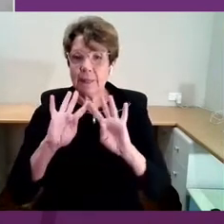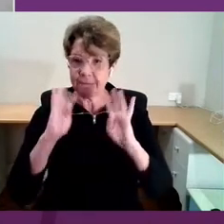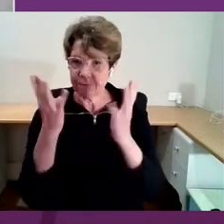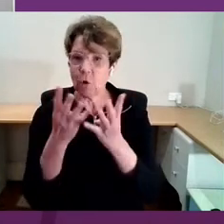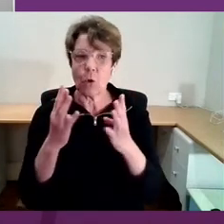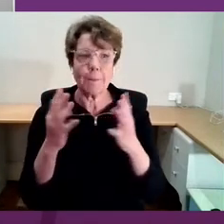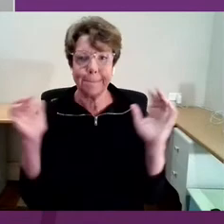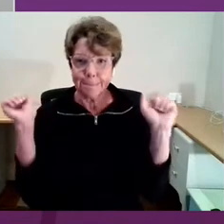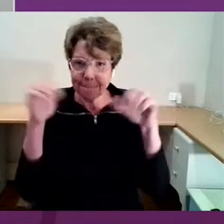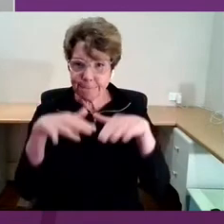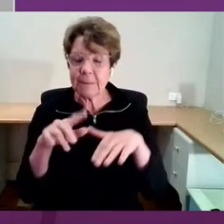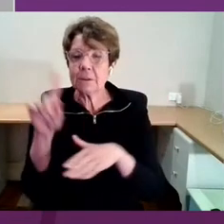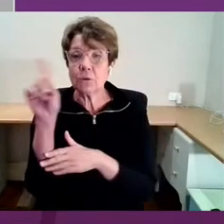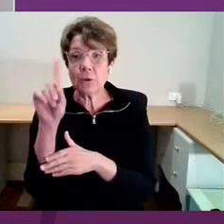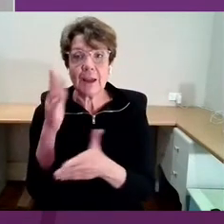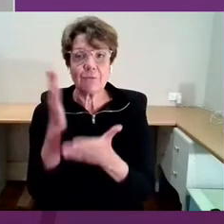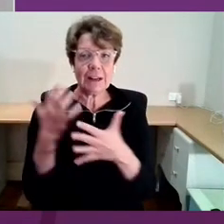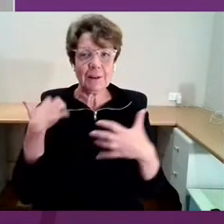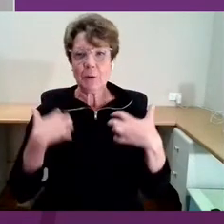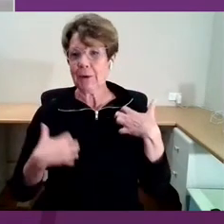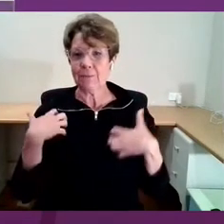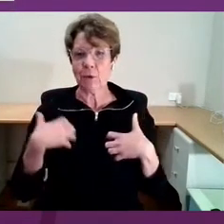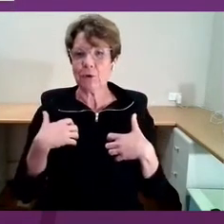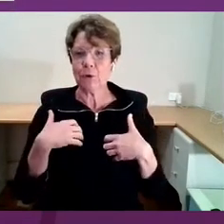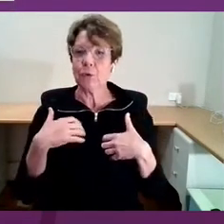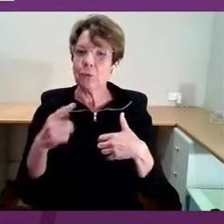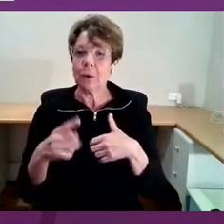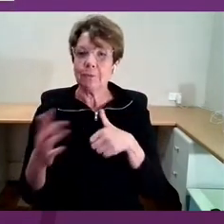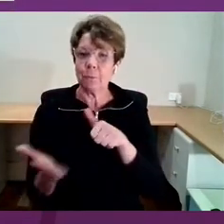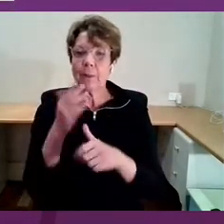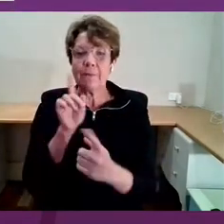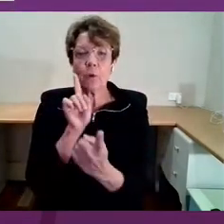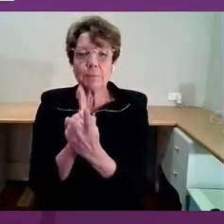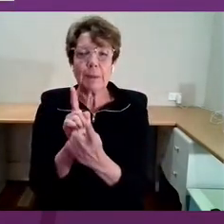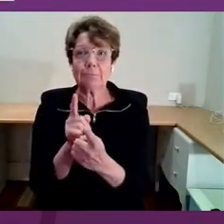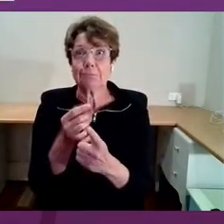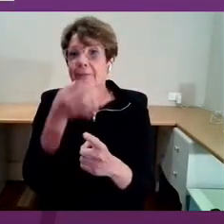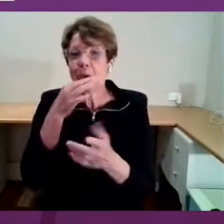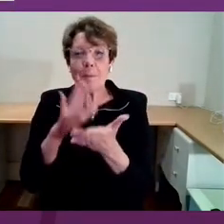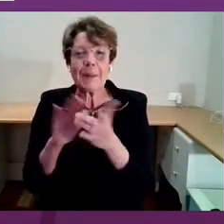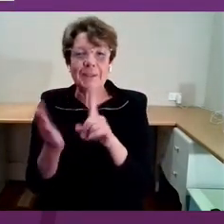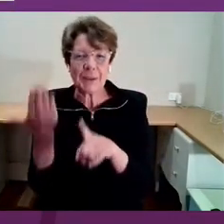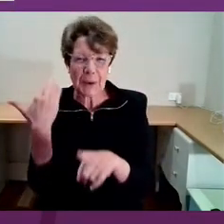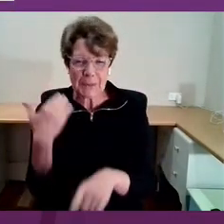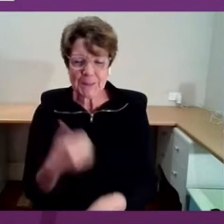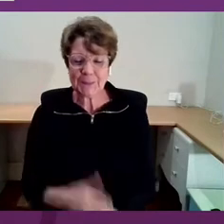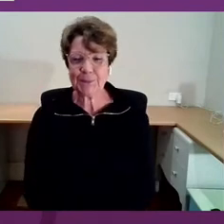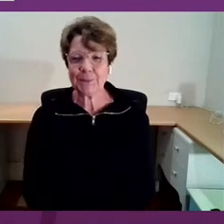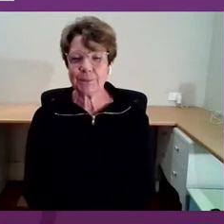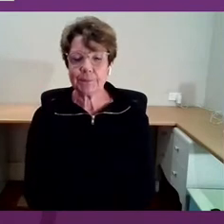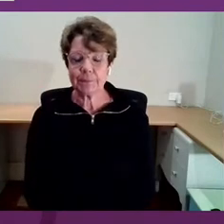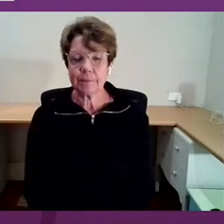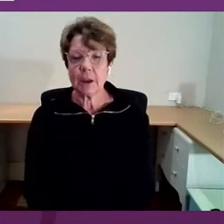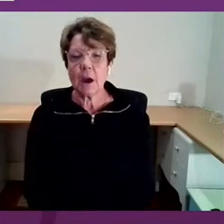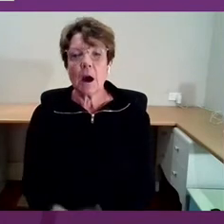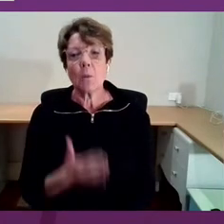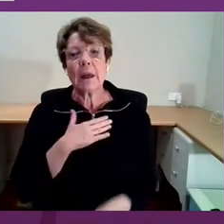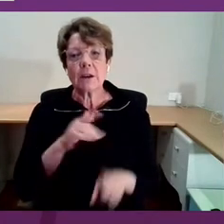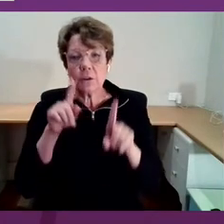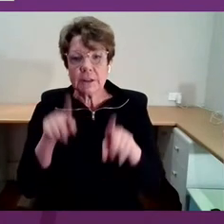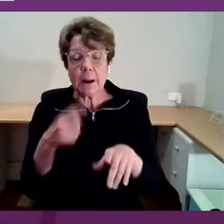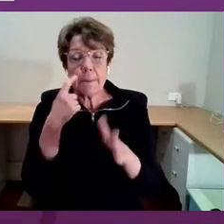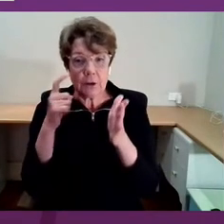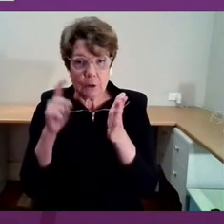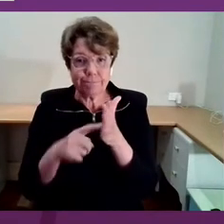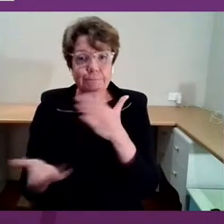been so looking forward to since we first met, however many months ago that was now. Look, I would like to begin also by acknowledging the